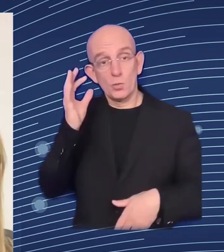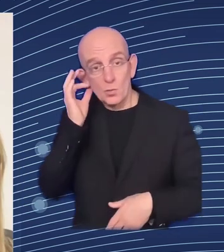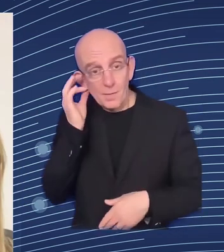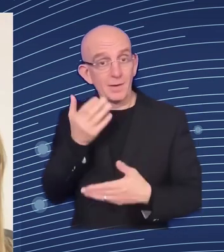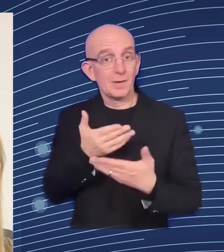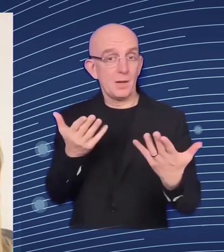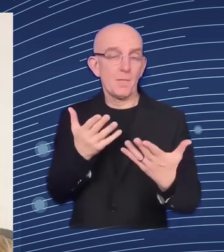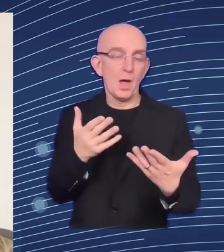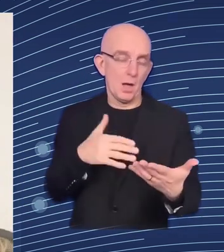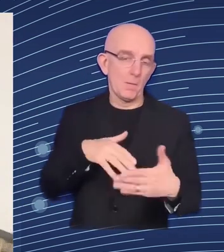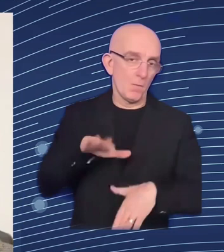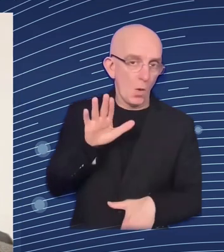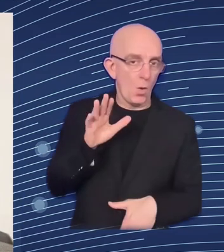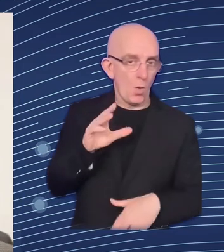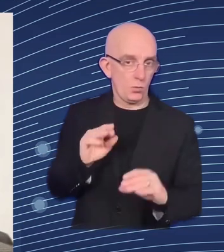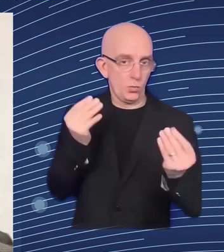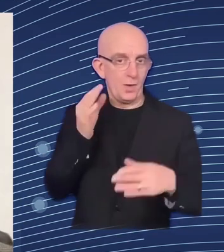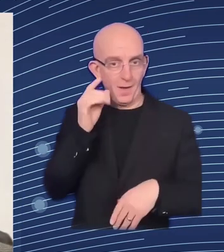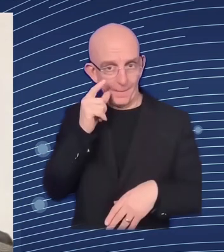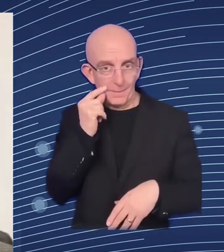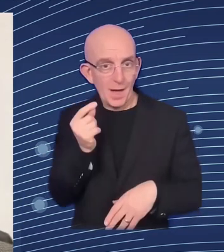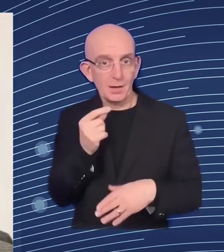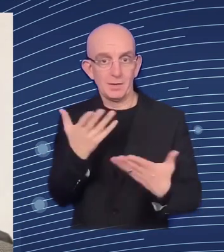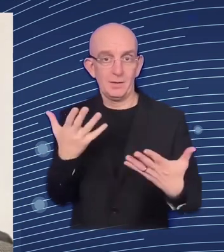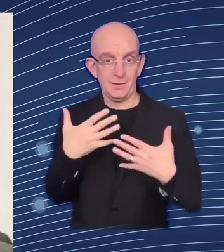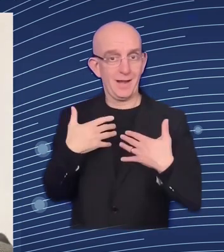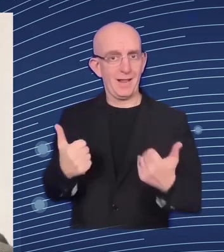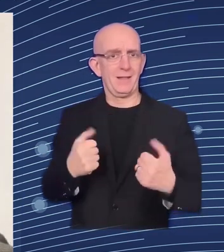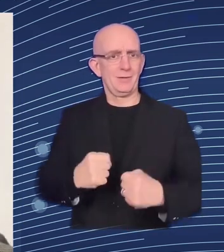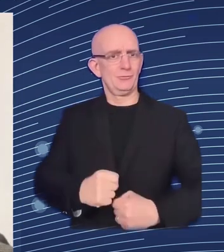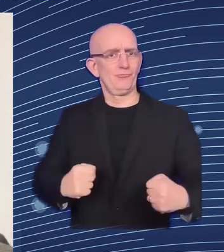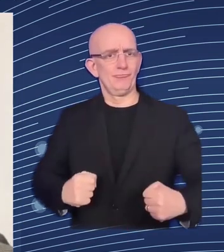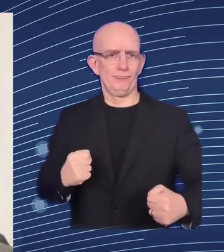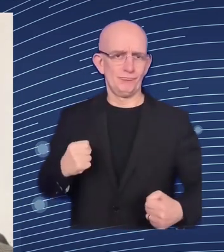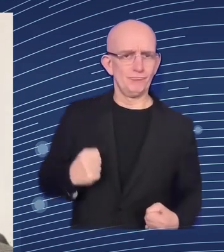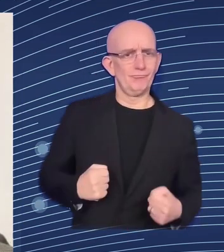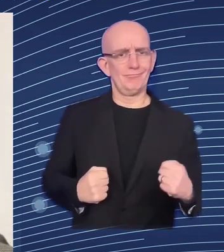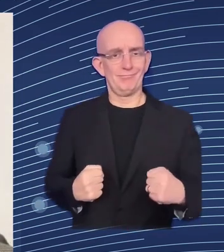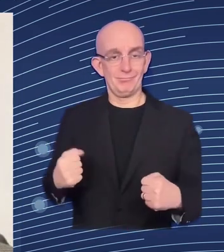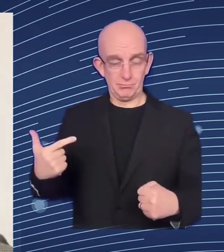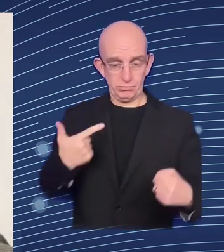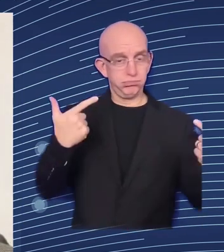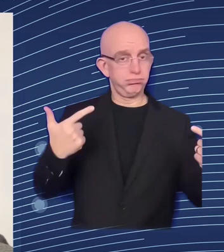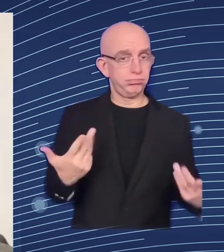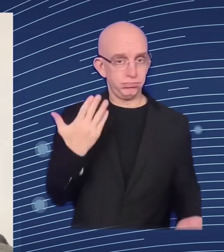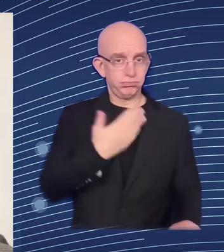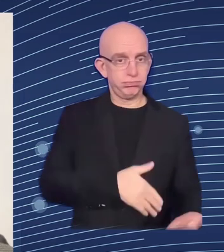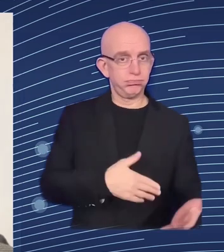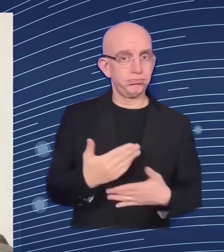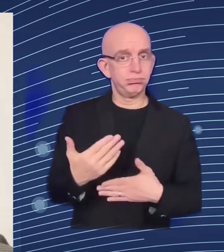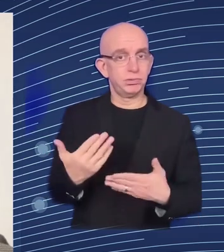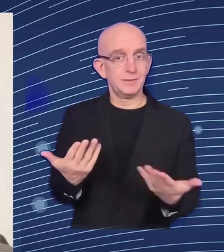and criminal war and um this is a challenge i had a very important discussion with the